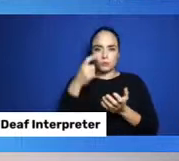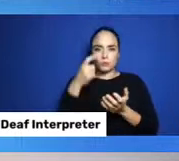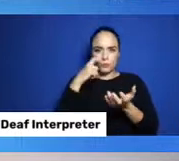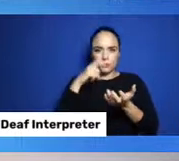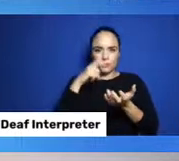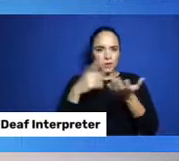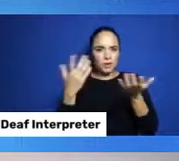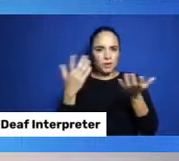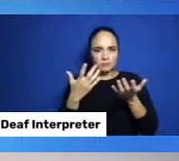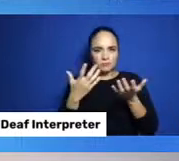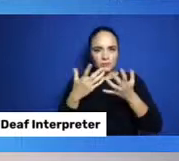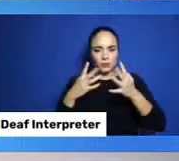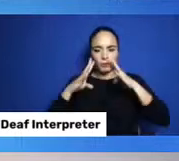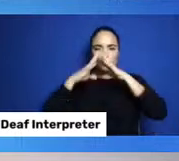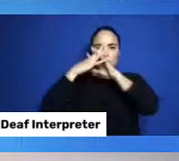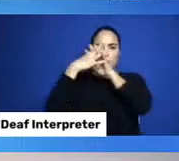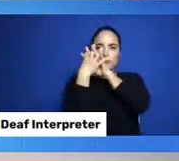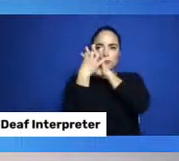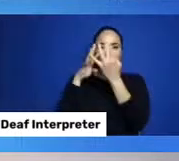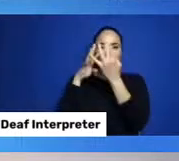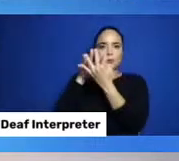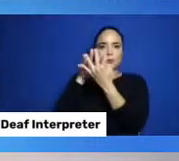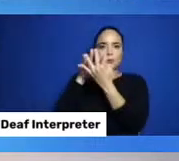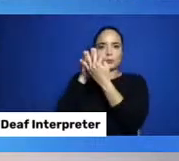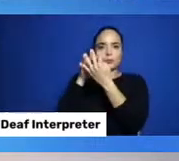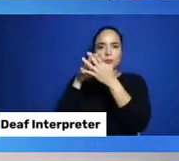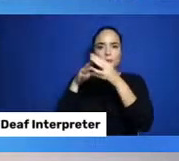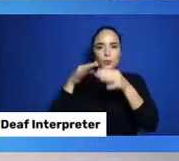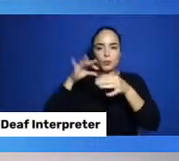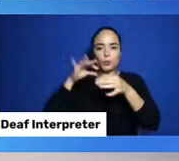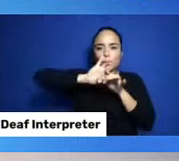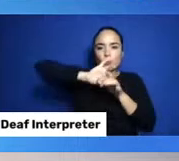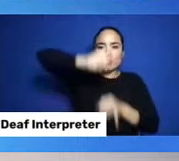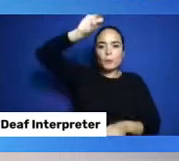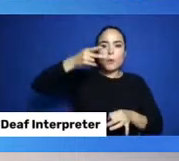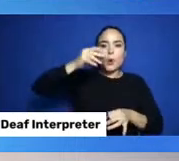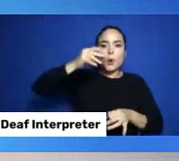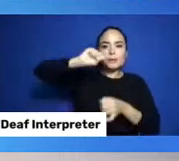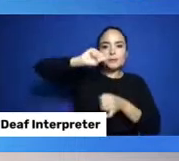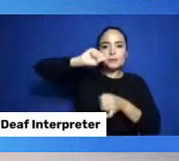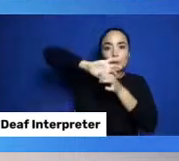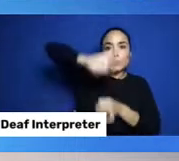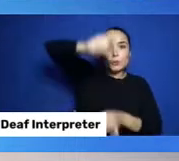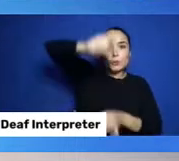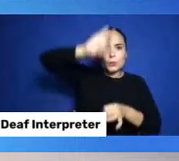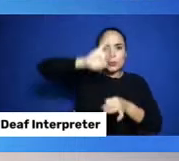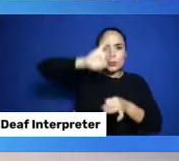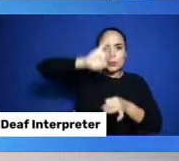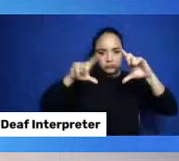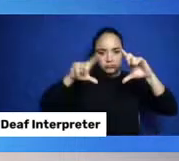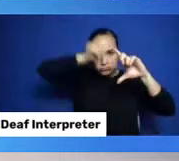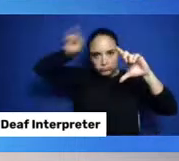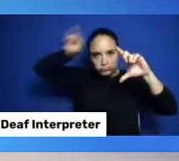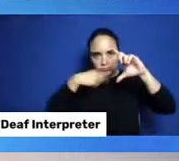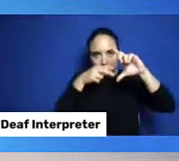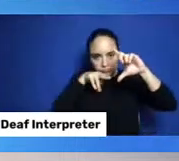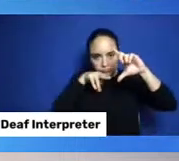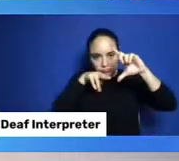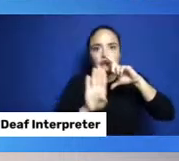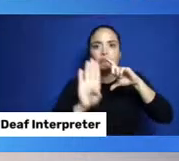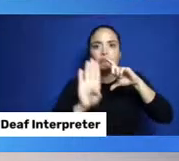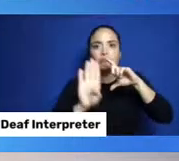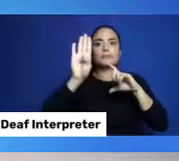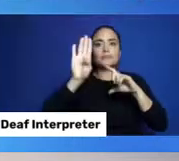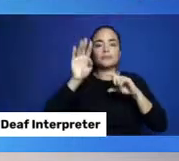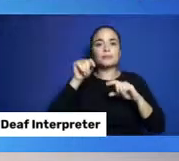I notice that there's a hole. And, I notice that on a picture, it's kind of shaped like a